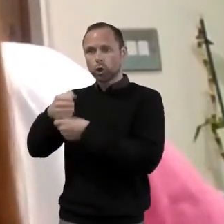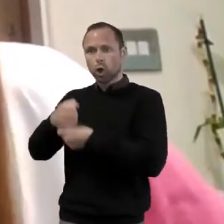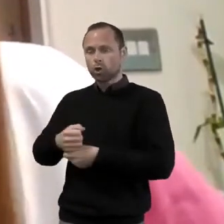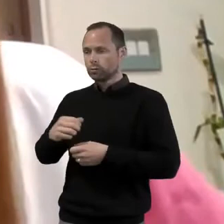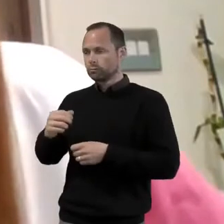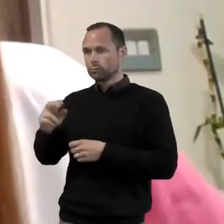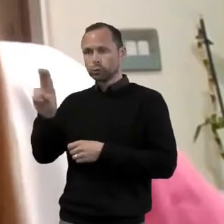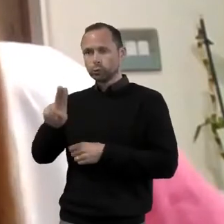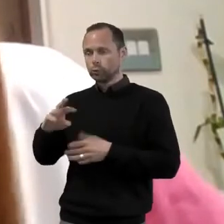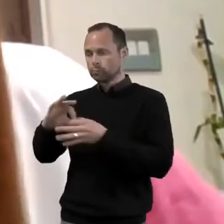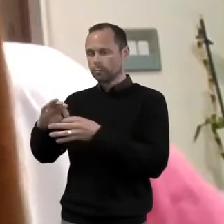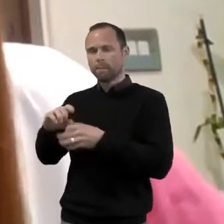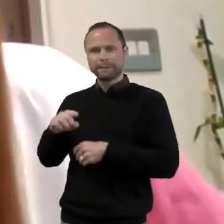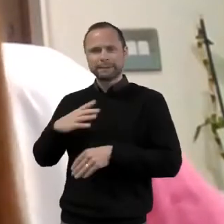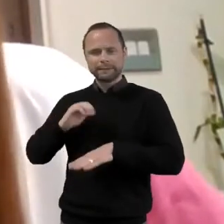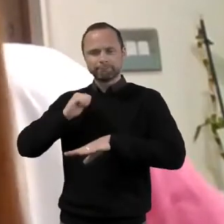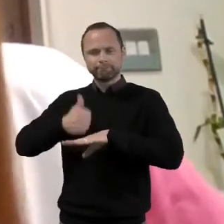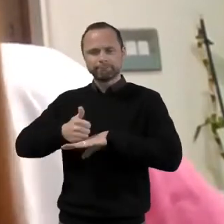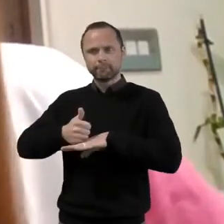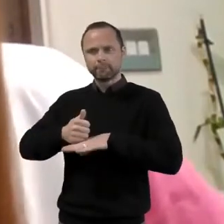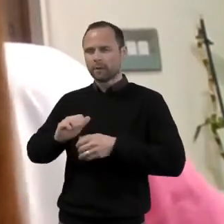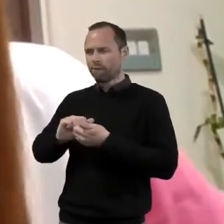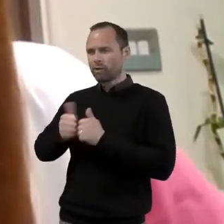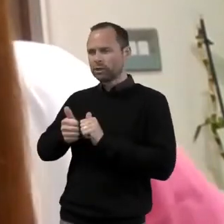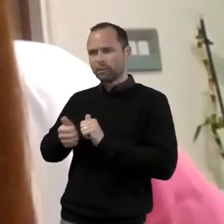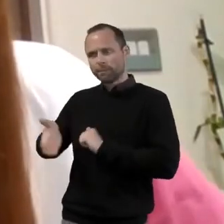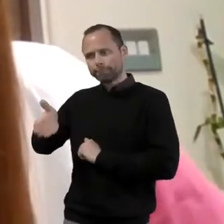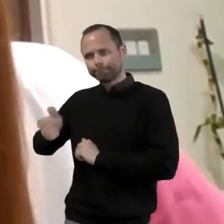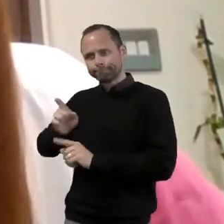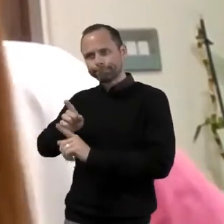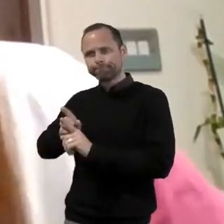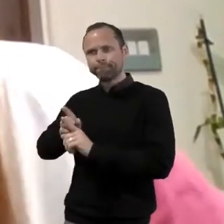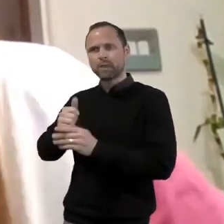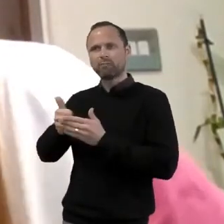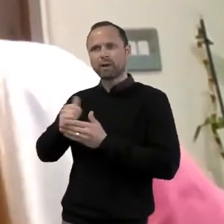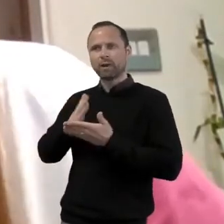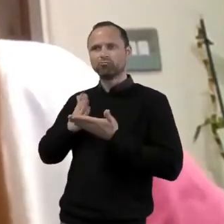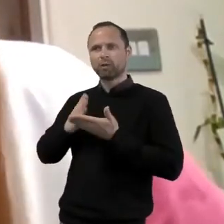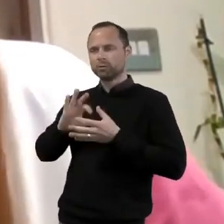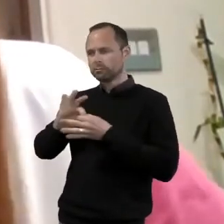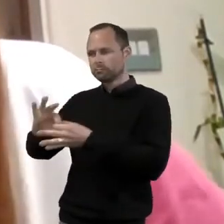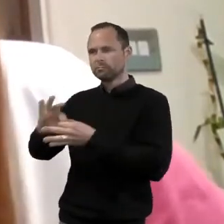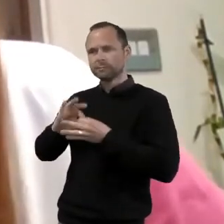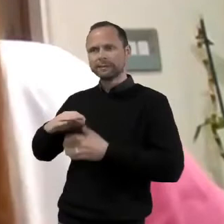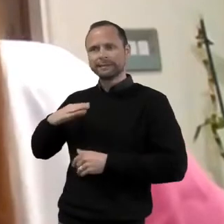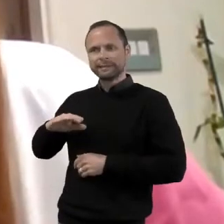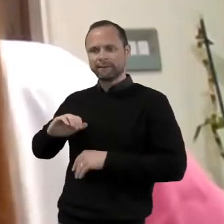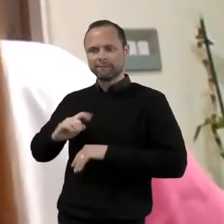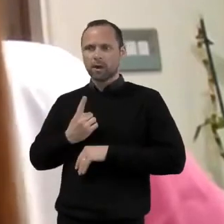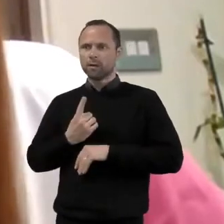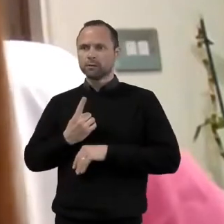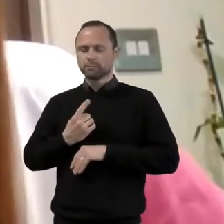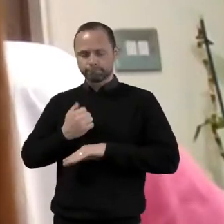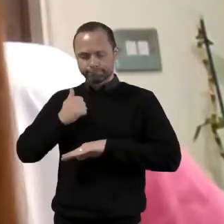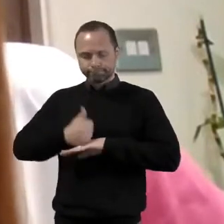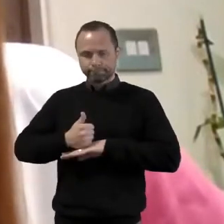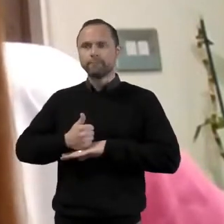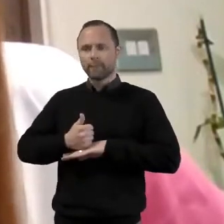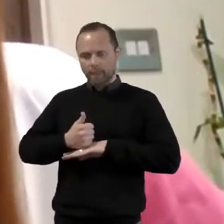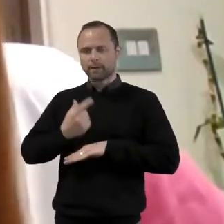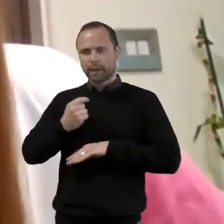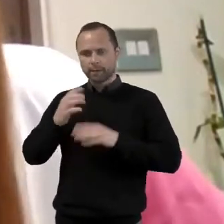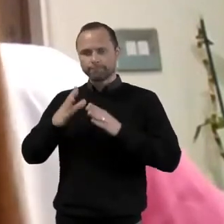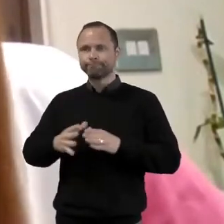place of trust and friendship building with the staff. So how could you draw alongside teachers in your local